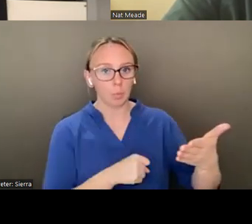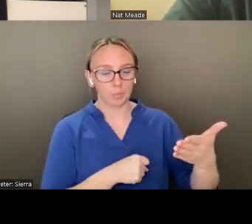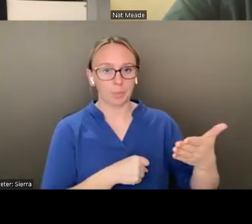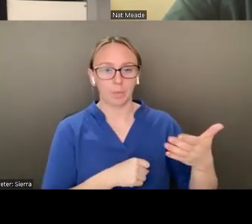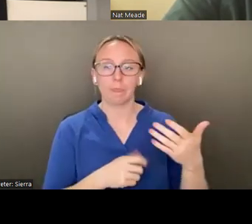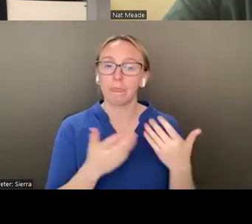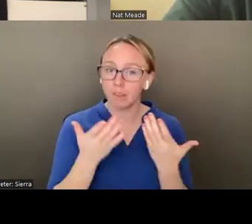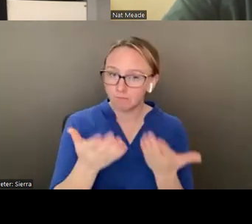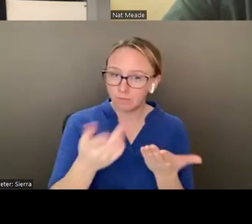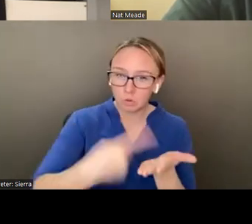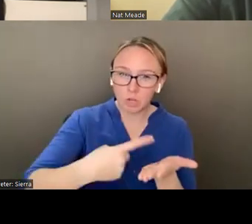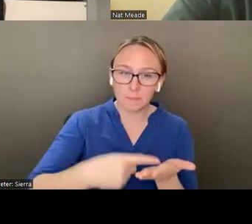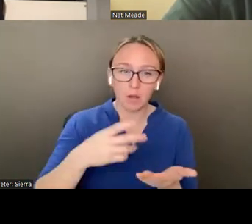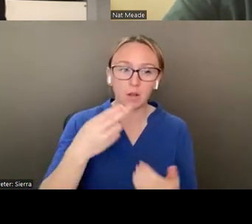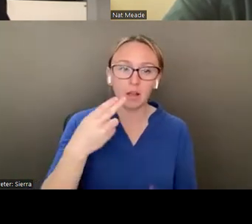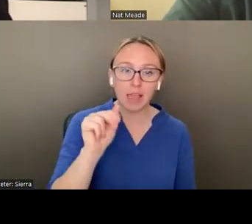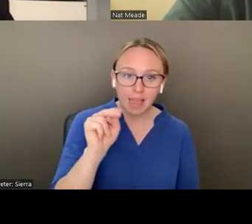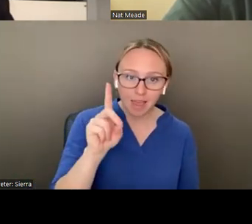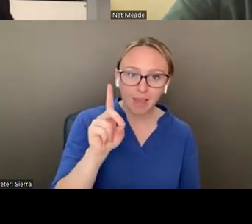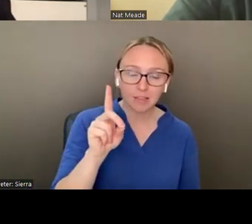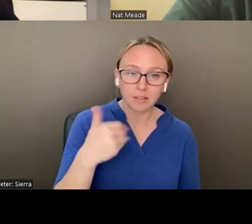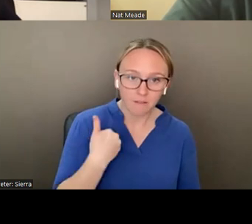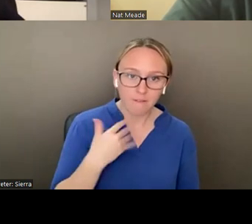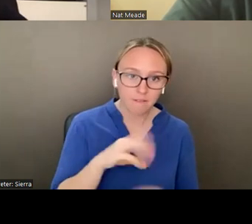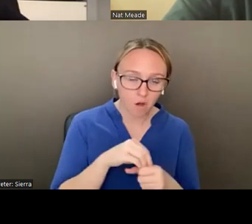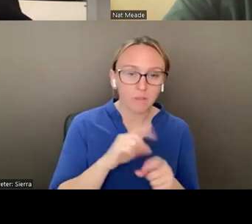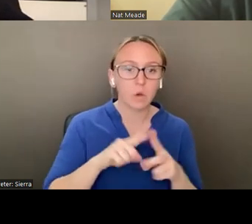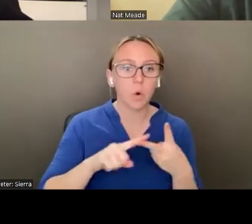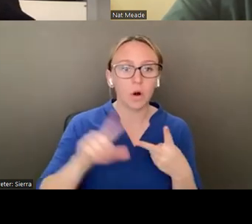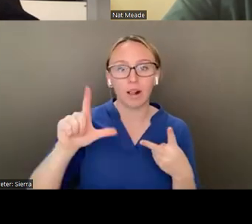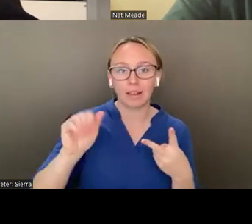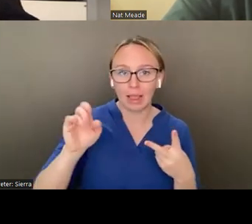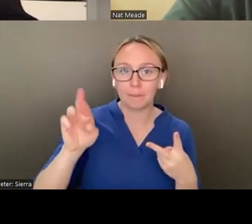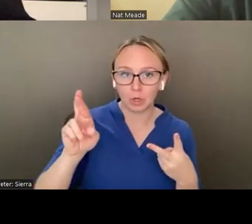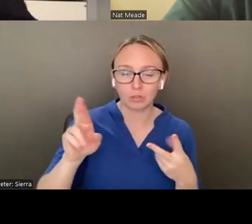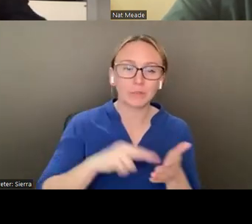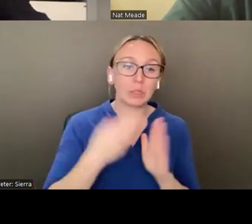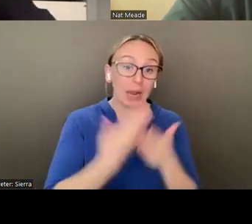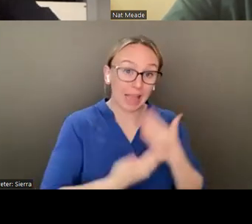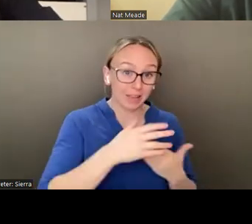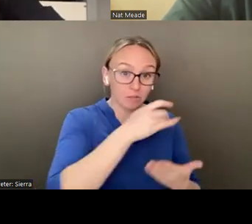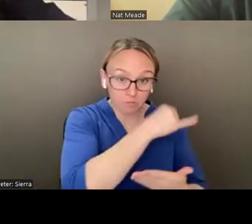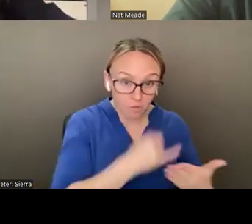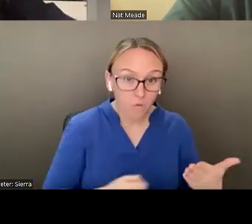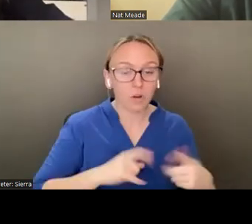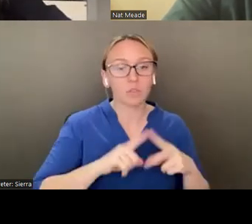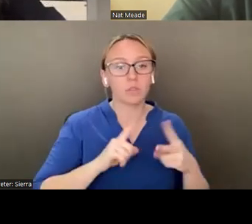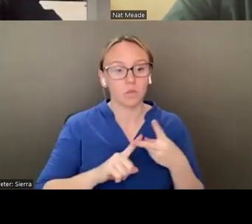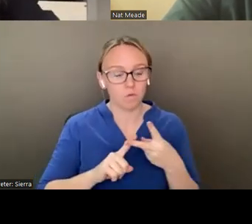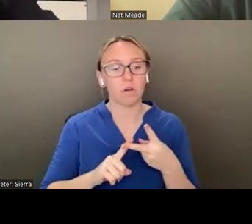presence of the hand and or labor and how it, uh, aids you in your art making practice?